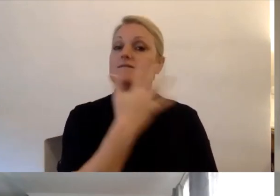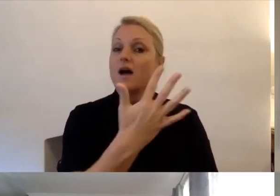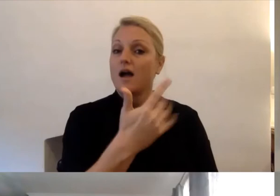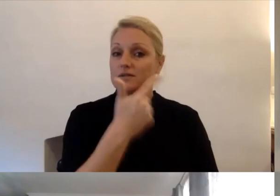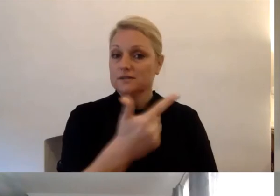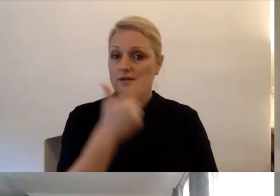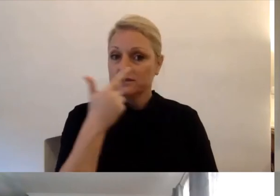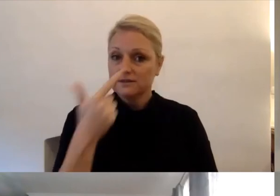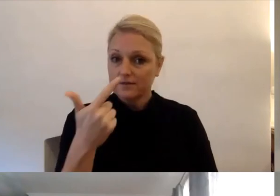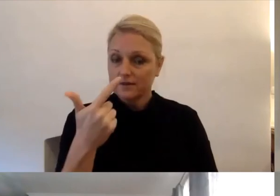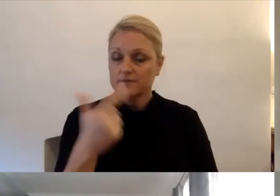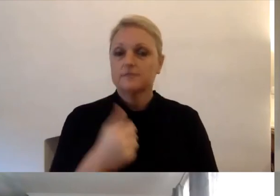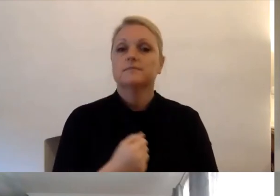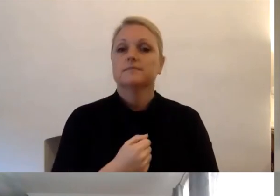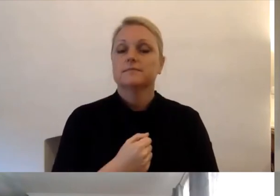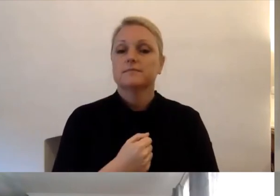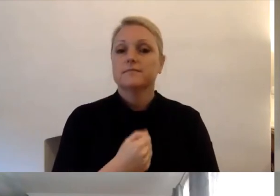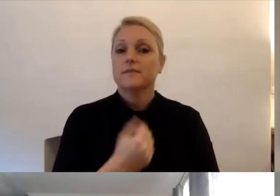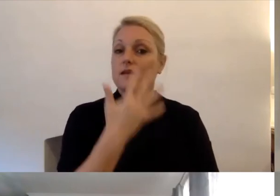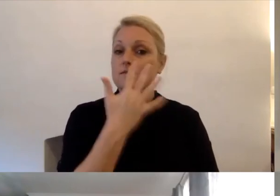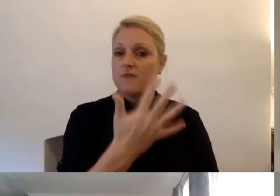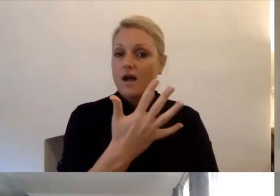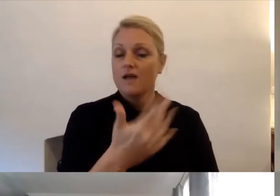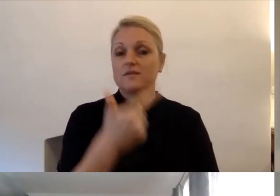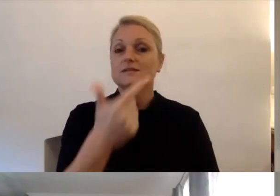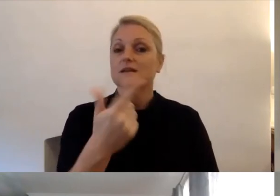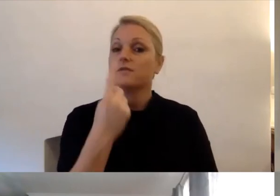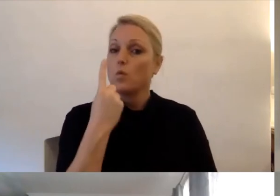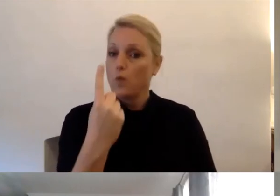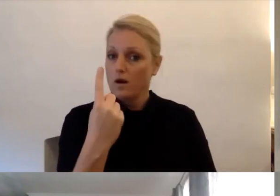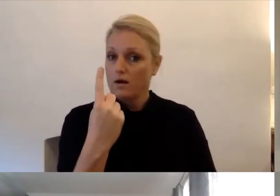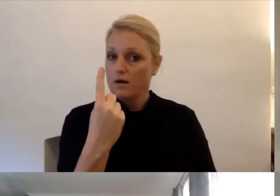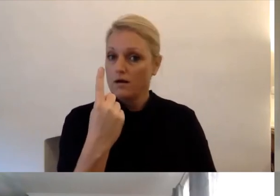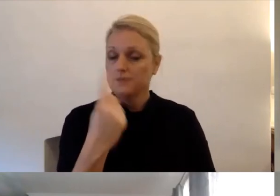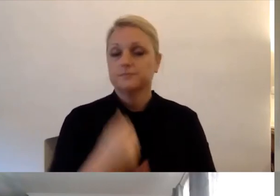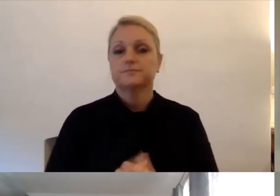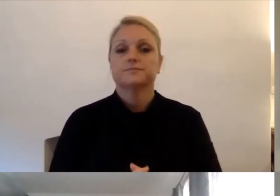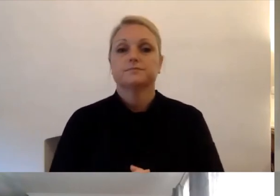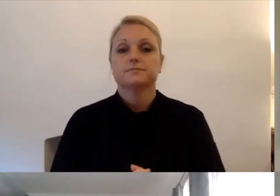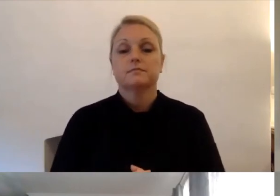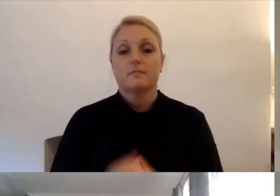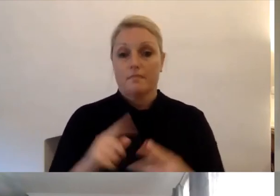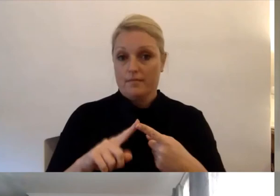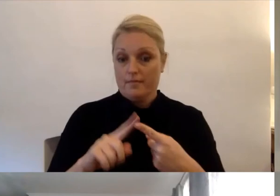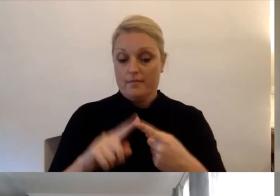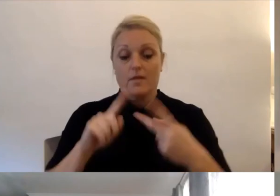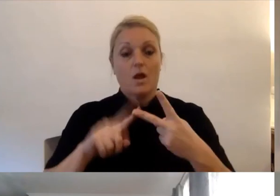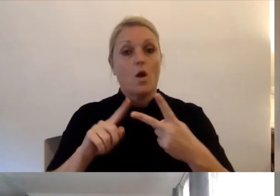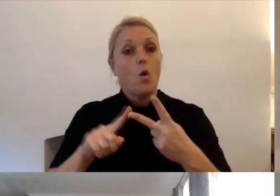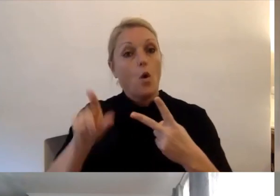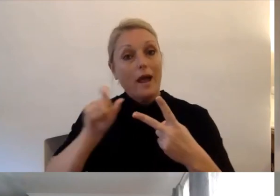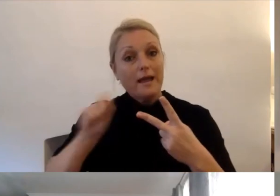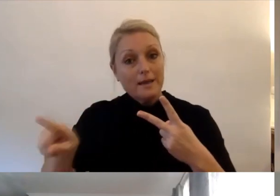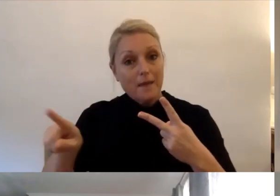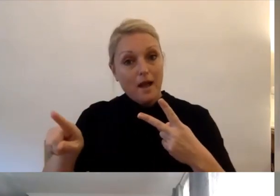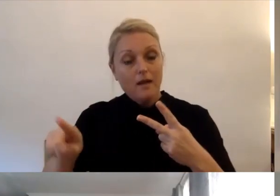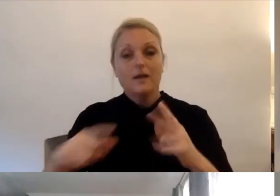-571. Or you can email us at